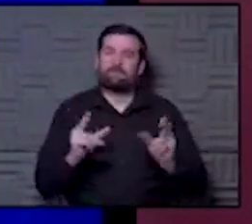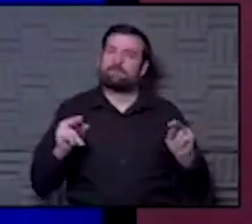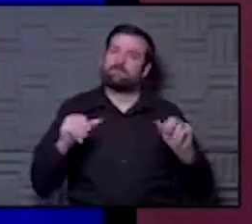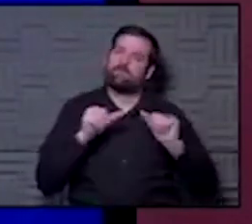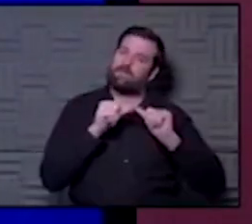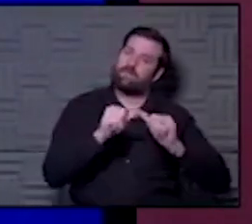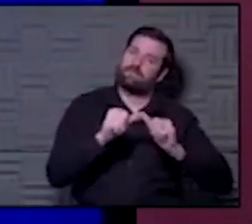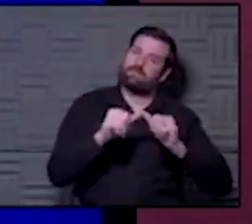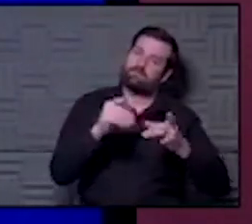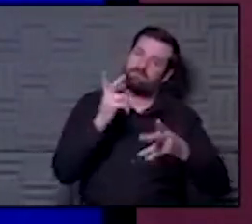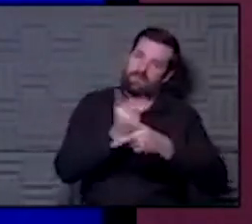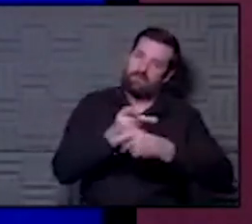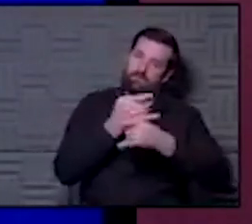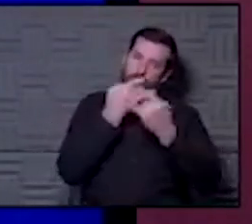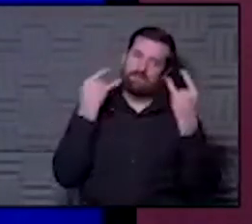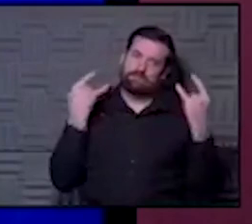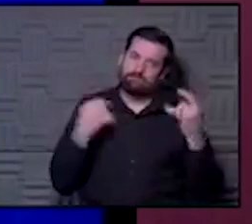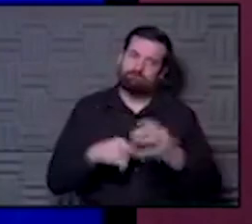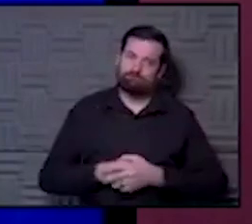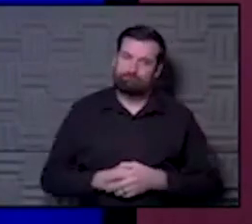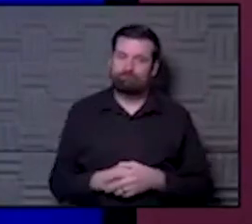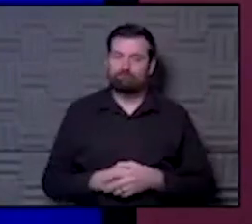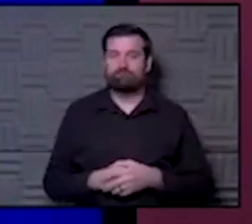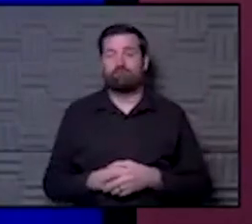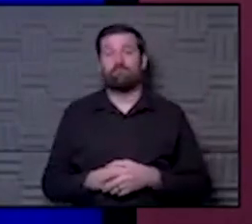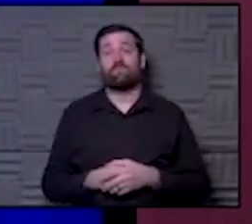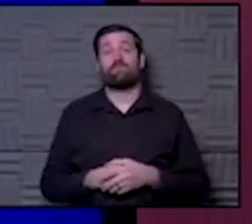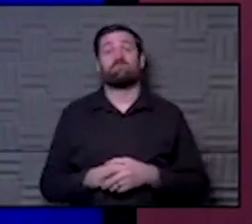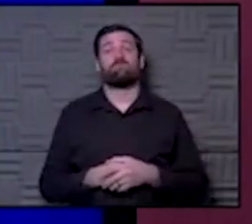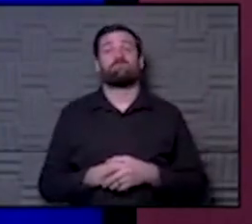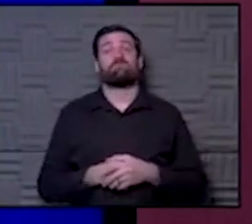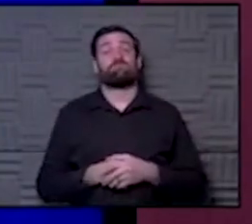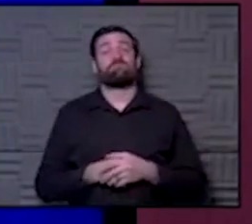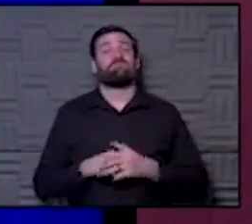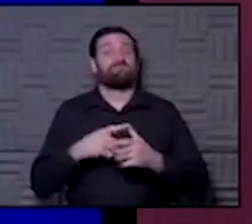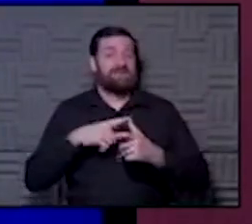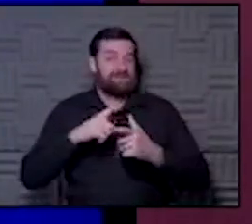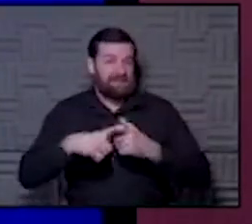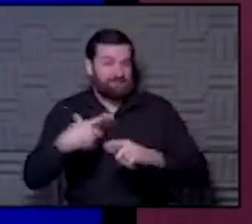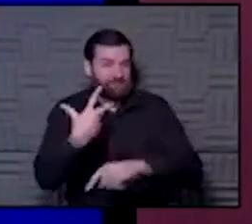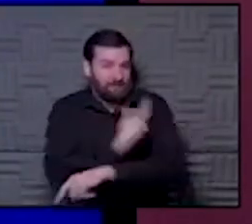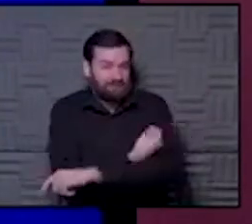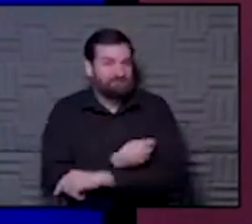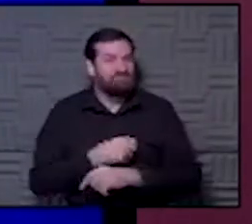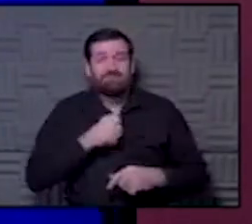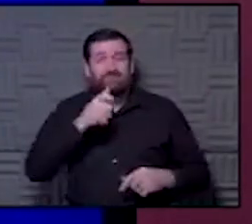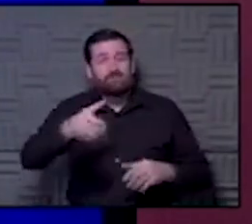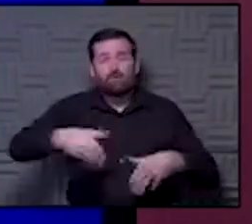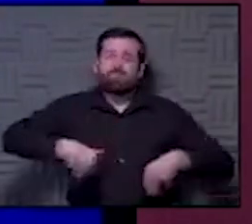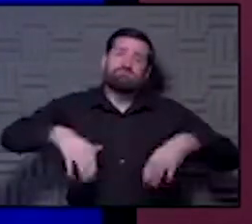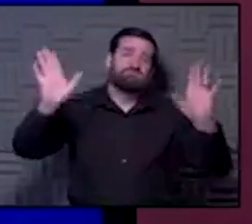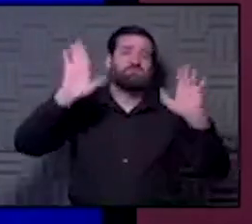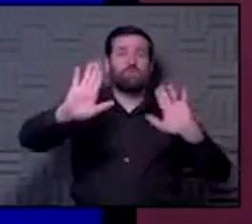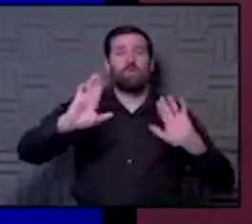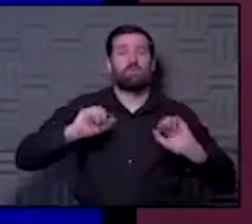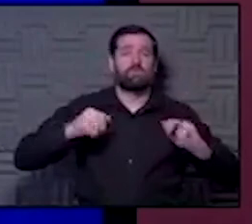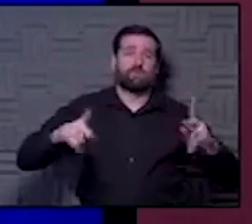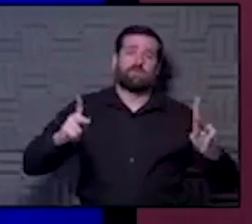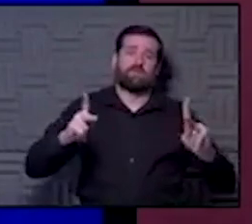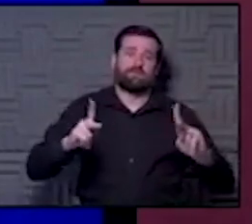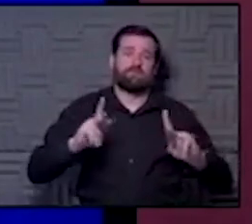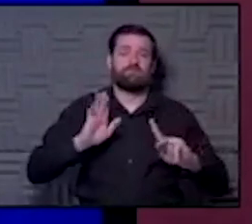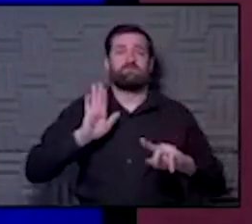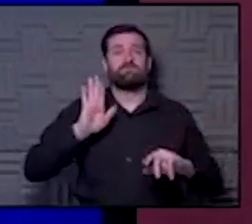Keep your masks on. And then let's go get your shot on. Don't throw away your opportunity. This is